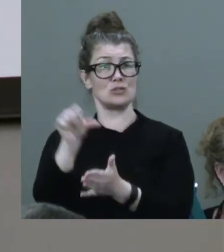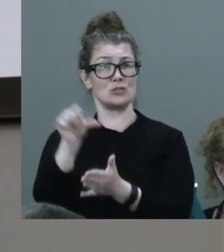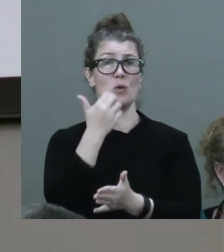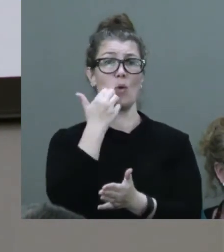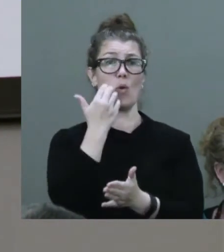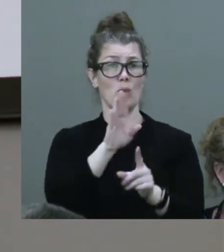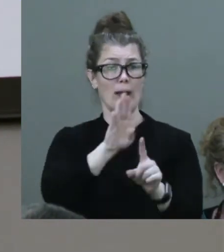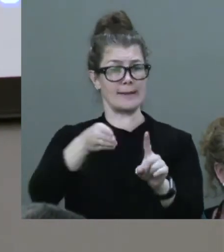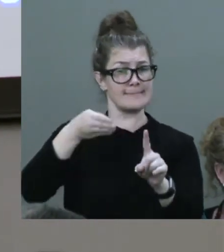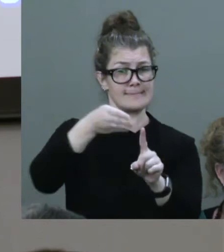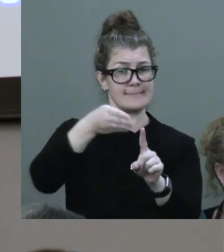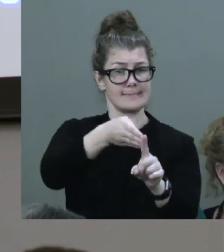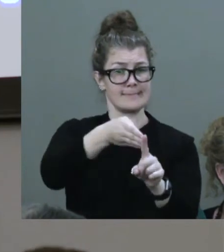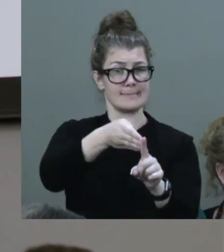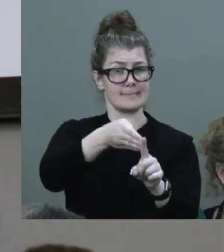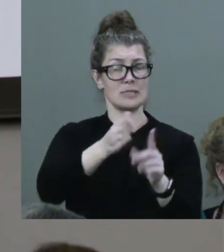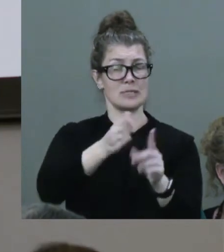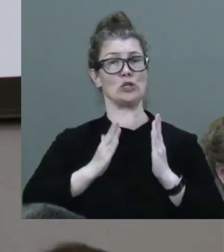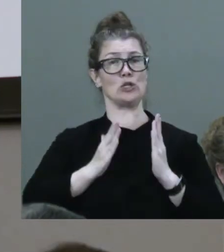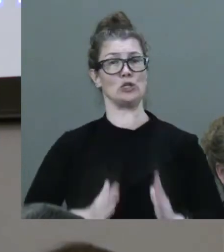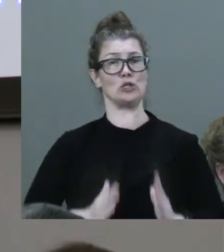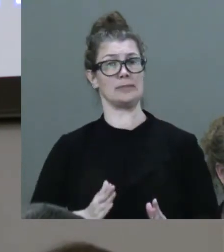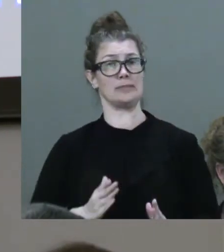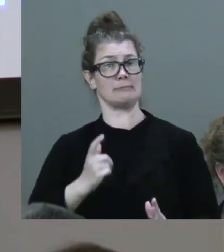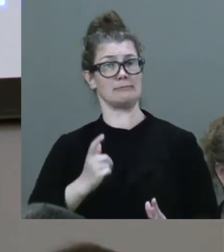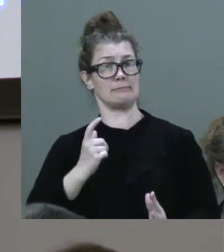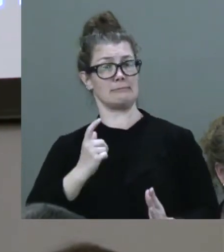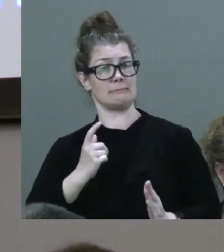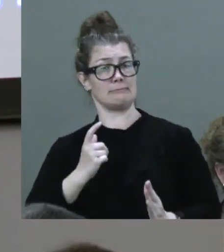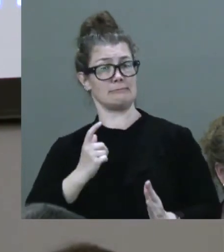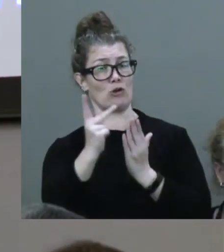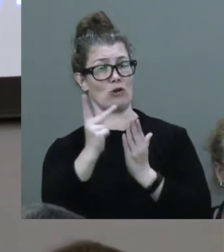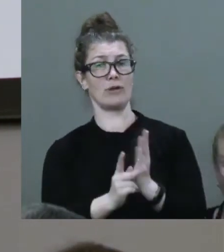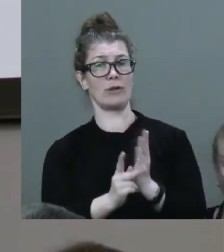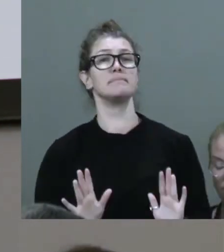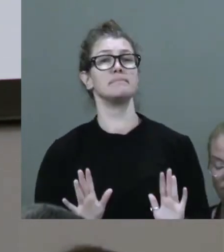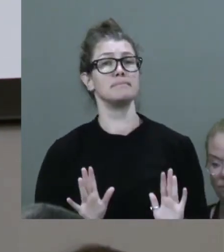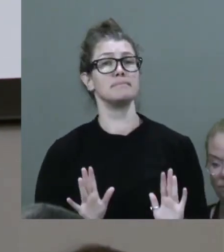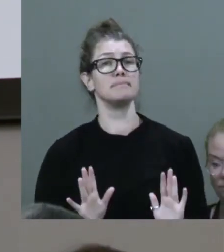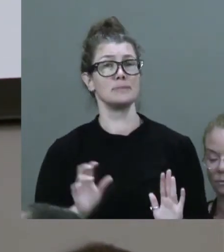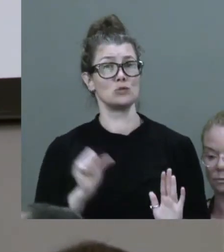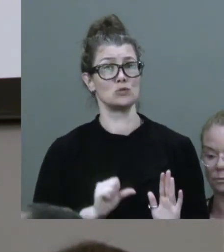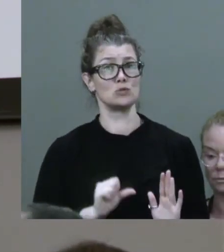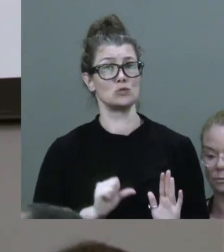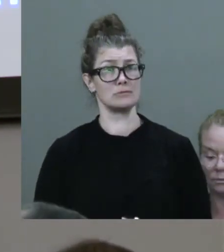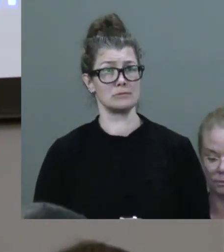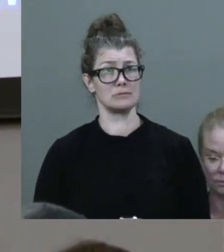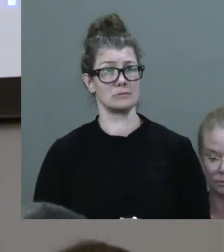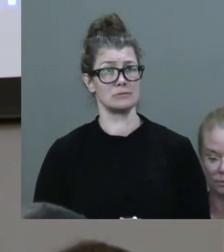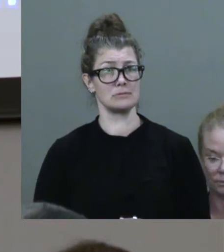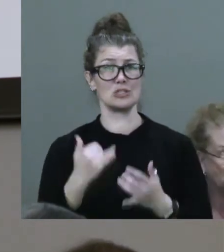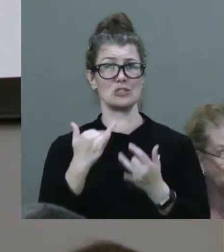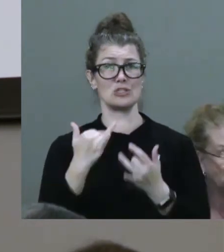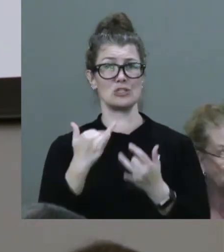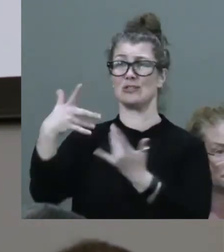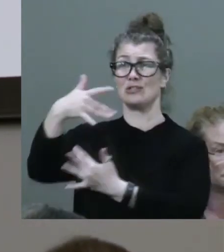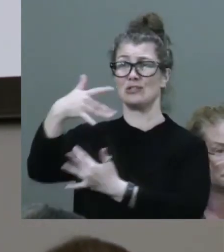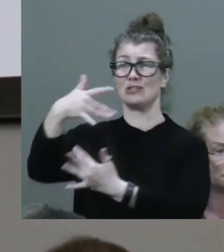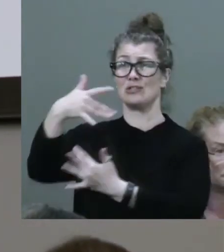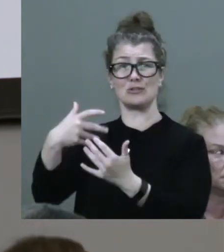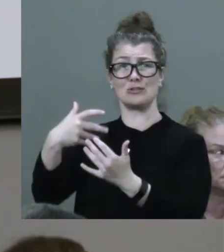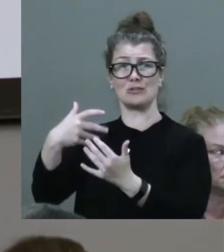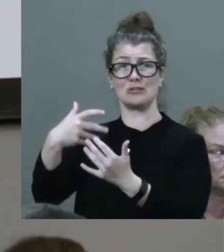fundamentally human-based program. Too many of the ills of our social security system